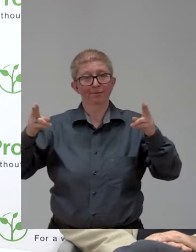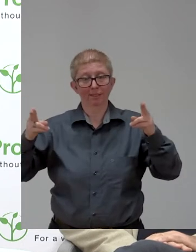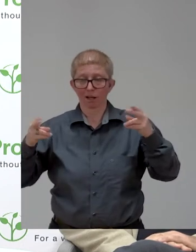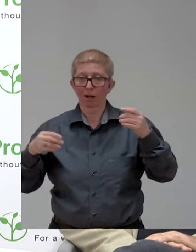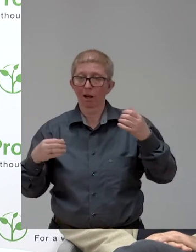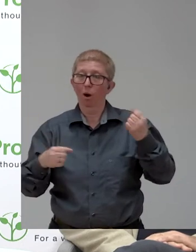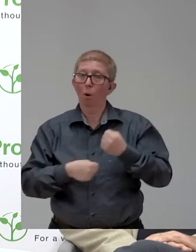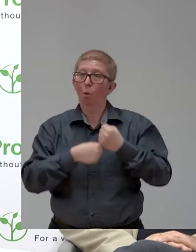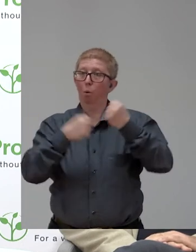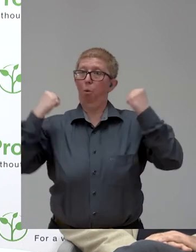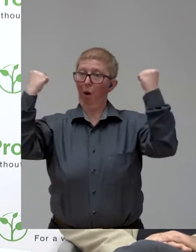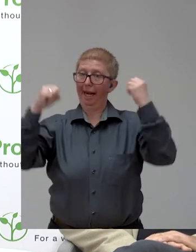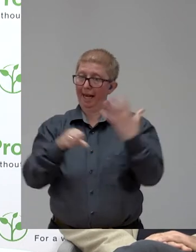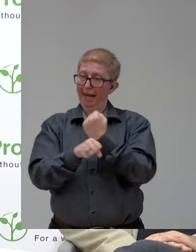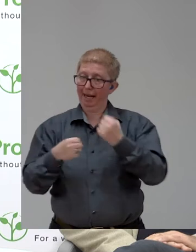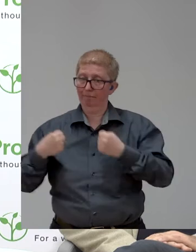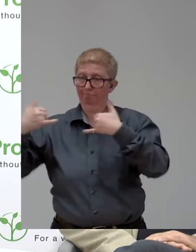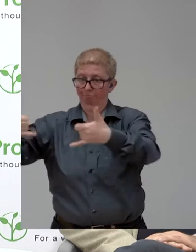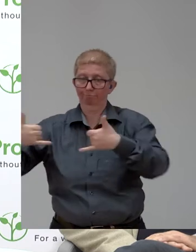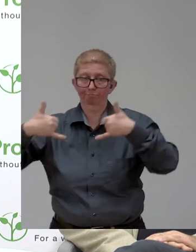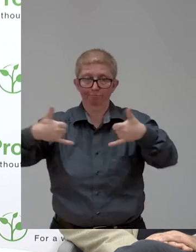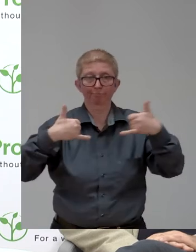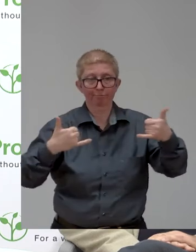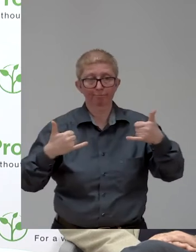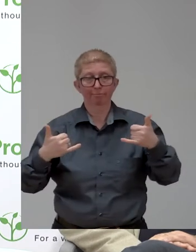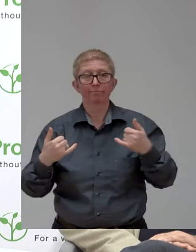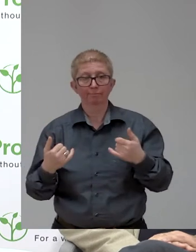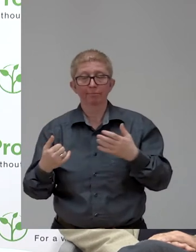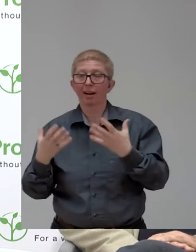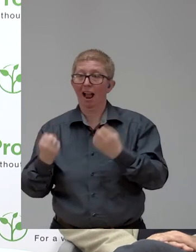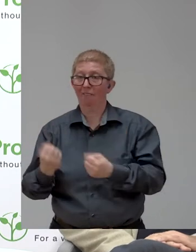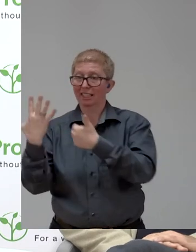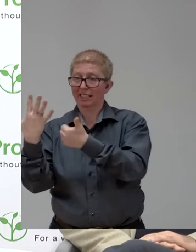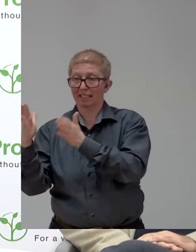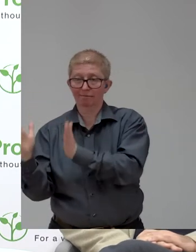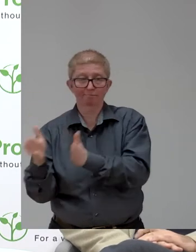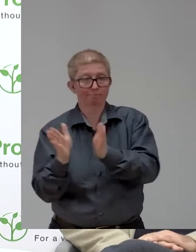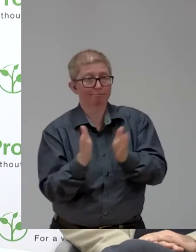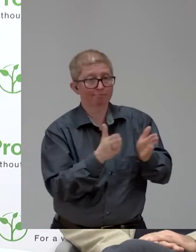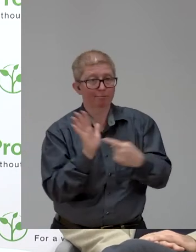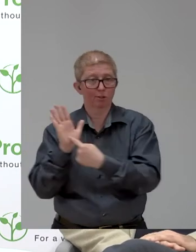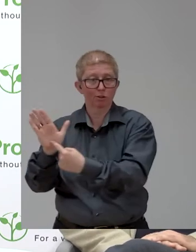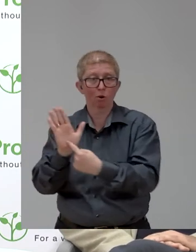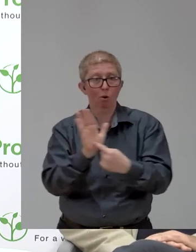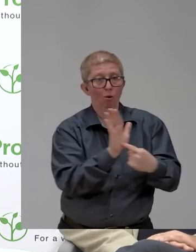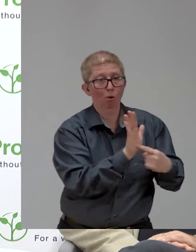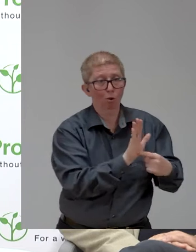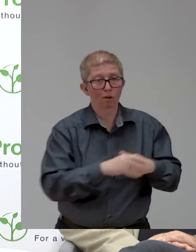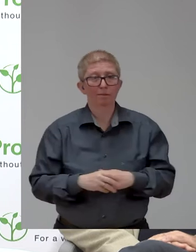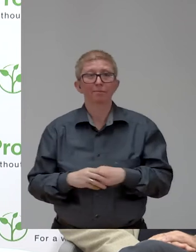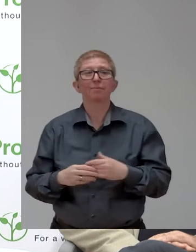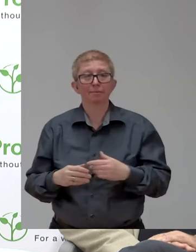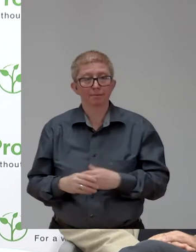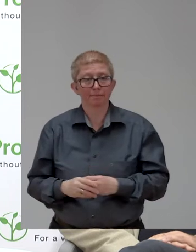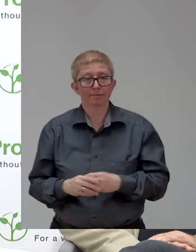split our 82 awardees. As already mentioned, we received a record number of 475